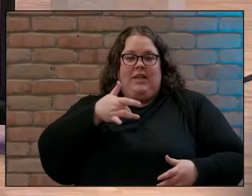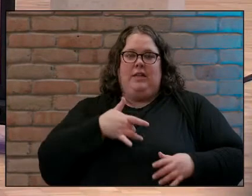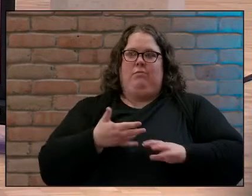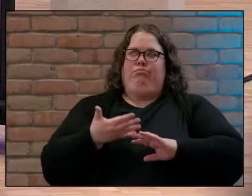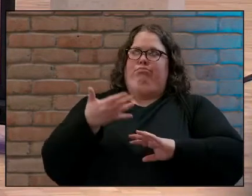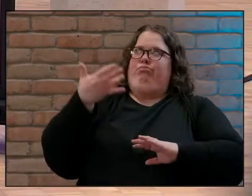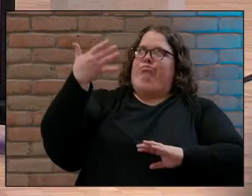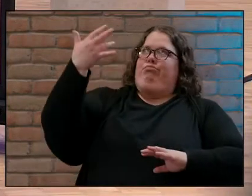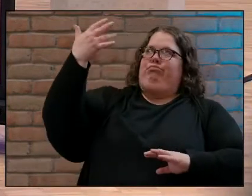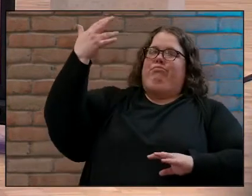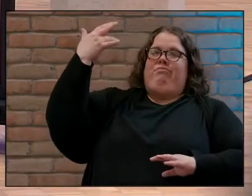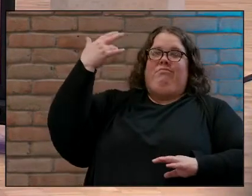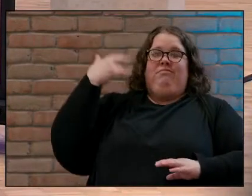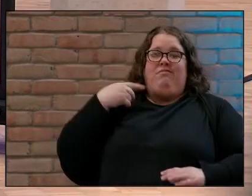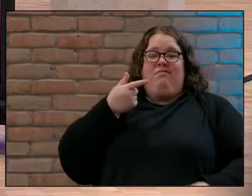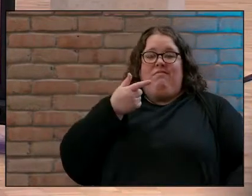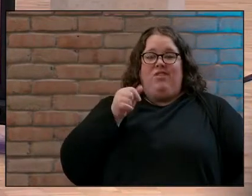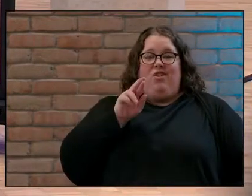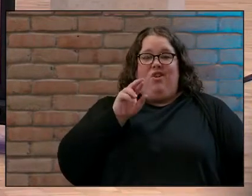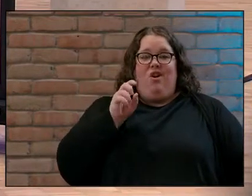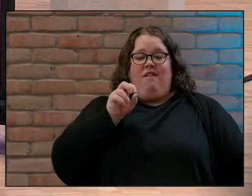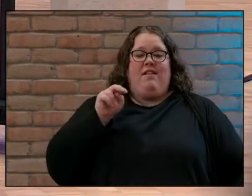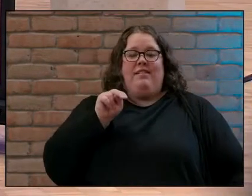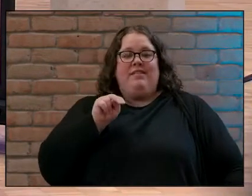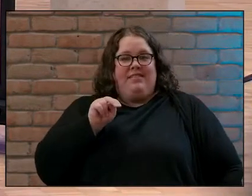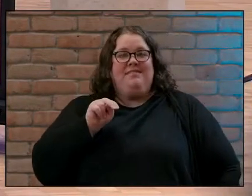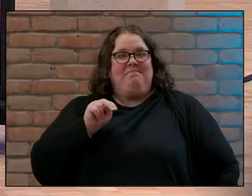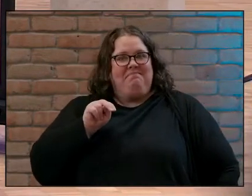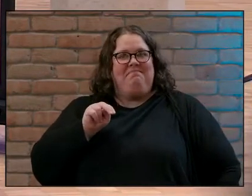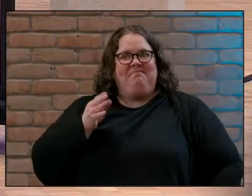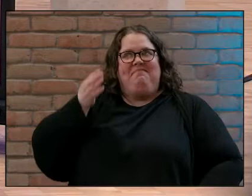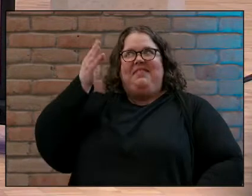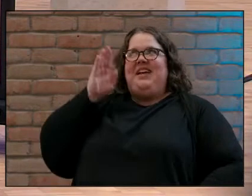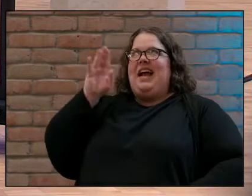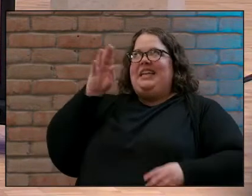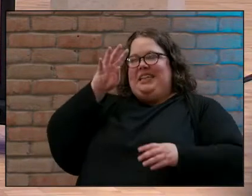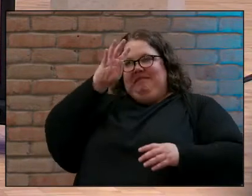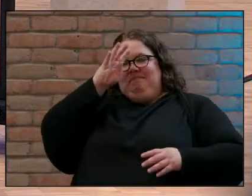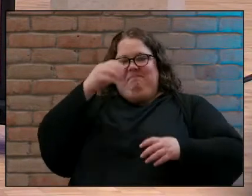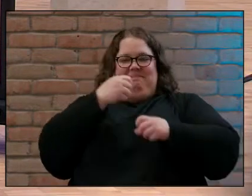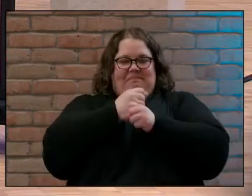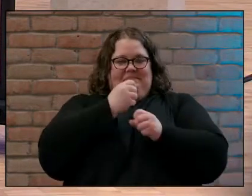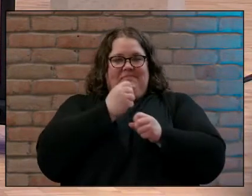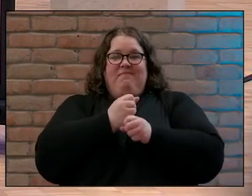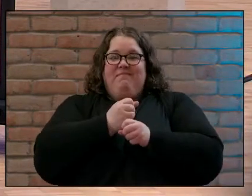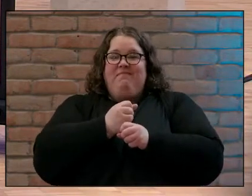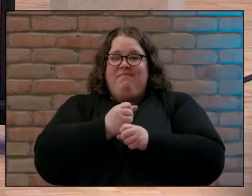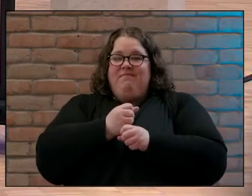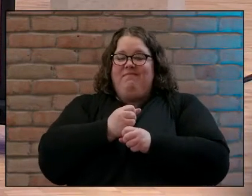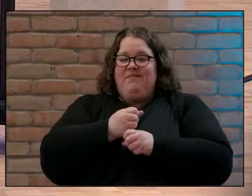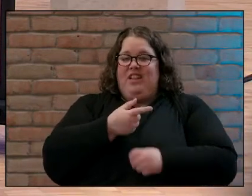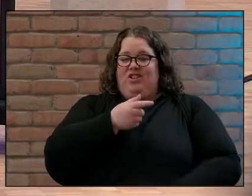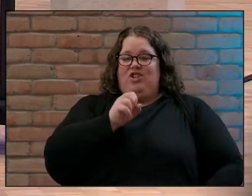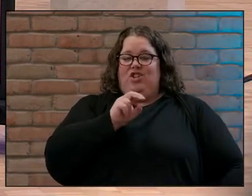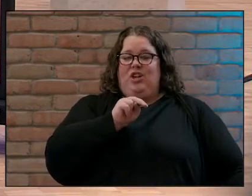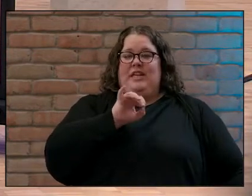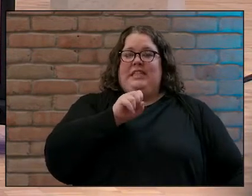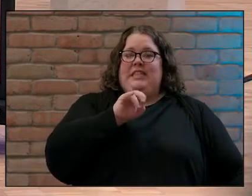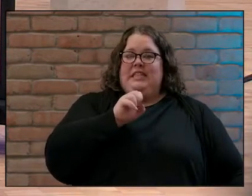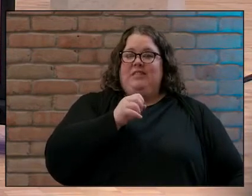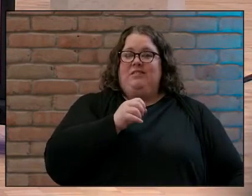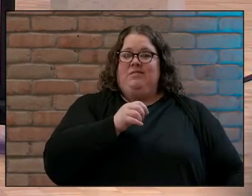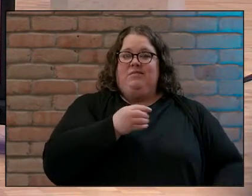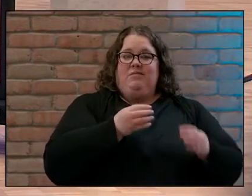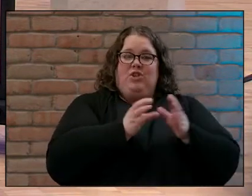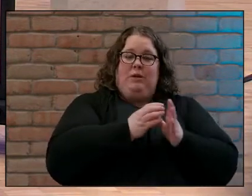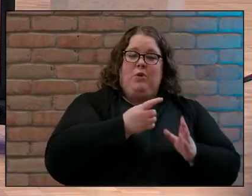had created beautifully and perfectly we read about it in Genesis chapters 1 and 2 in that garden there was a river that flowed out of